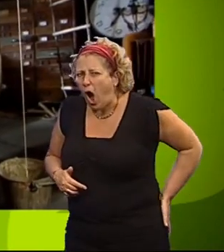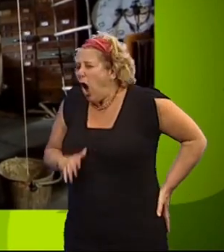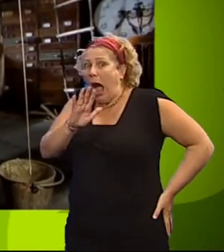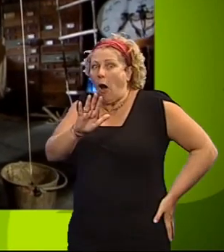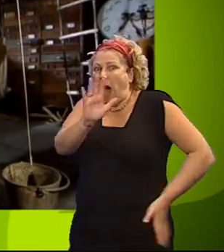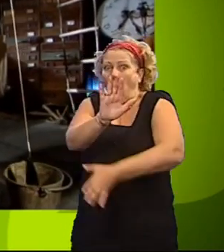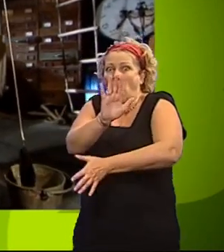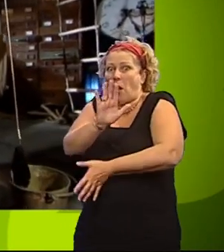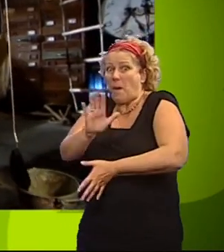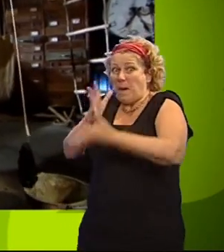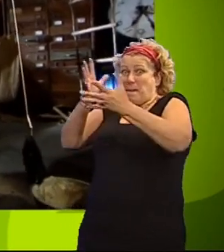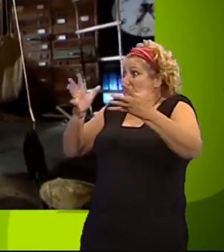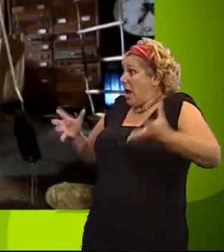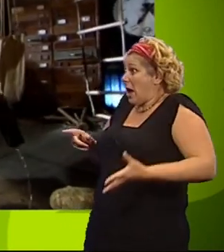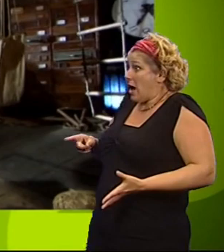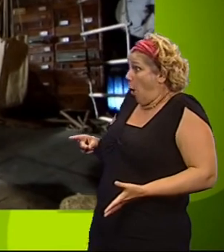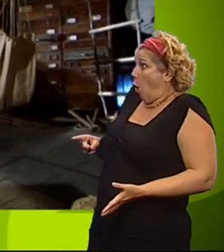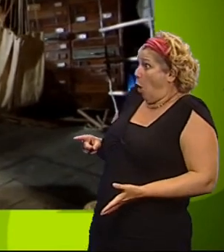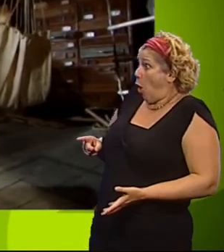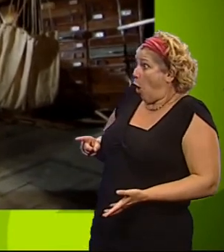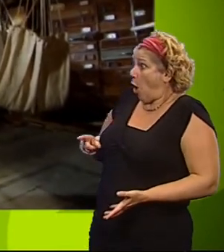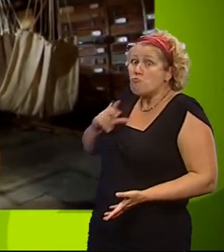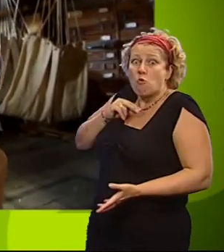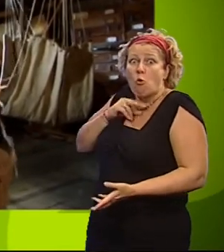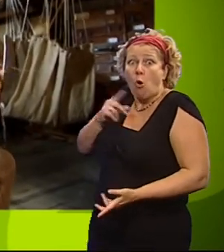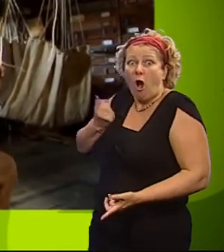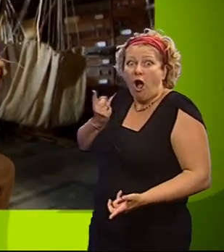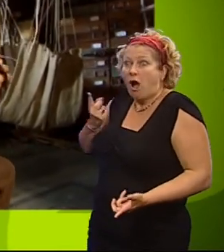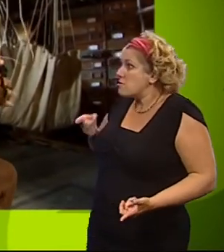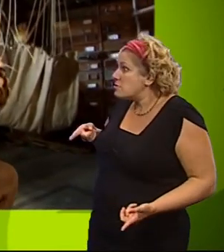on, hang on. I've got a big one. Hey, look at that.